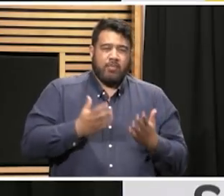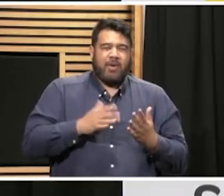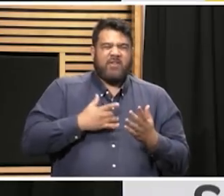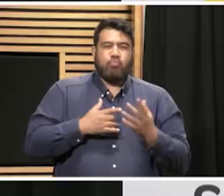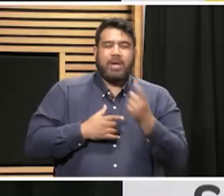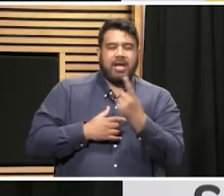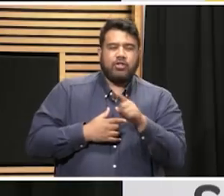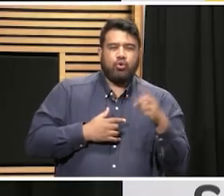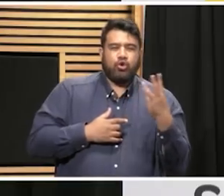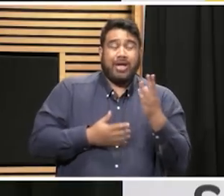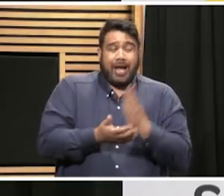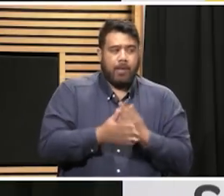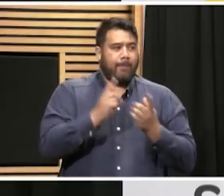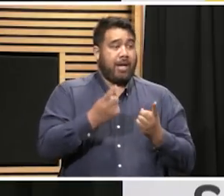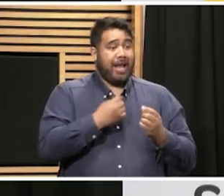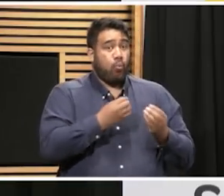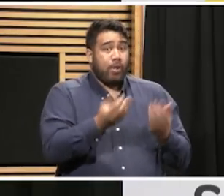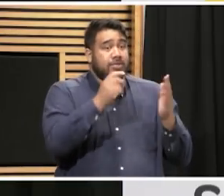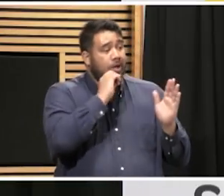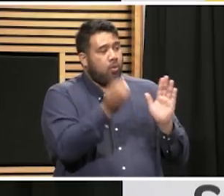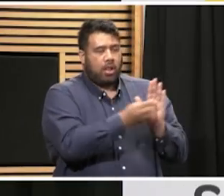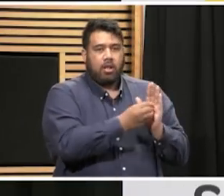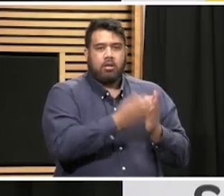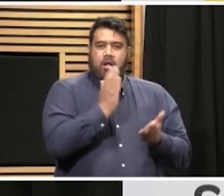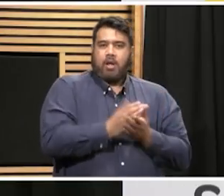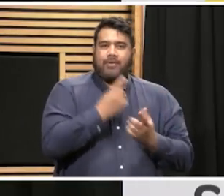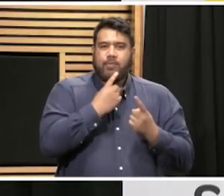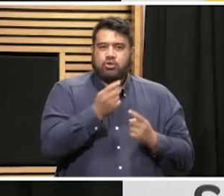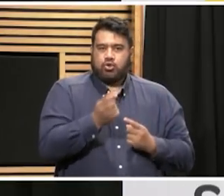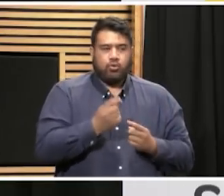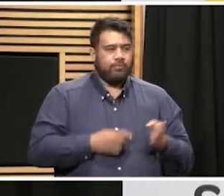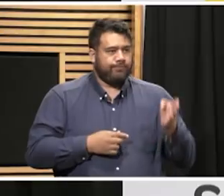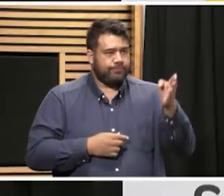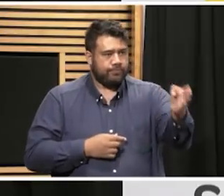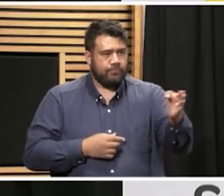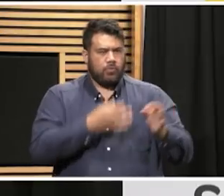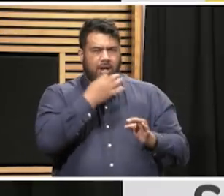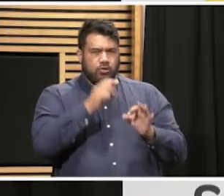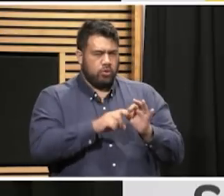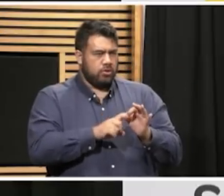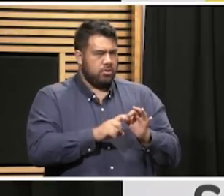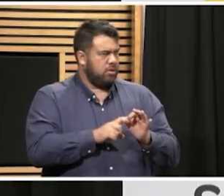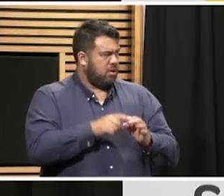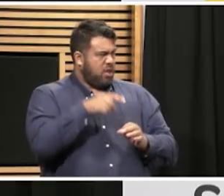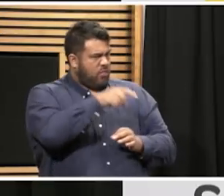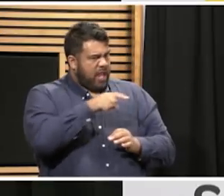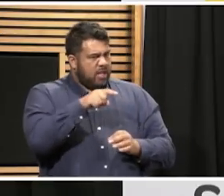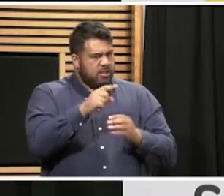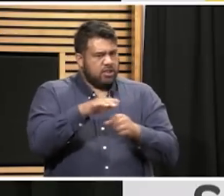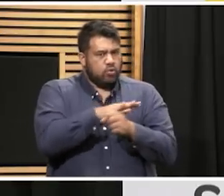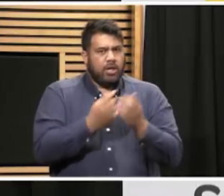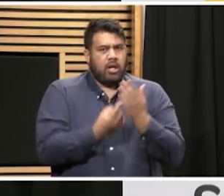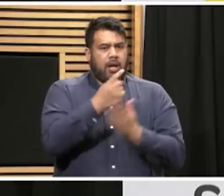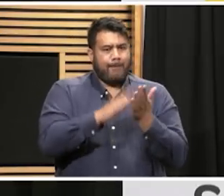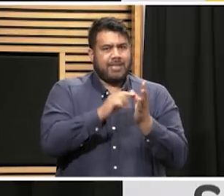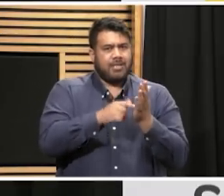we'll have the updated numbers on our website for that cluster after this briefing. Can you give us any more details about that? Was it linked to a specific